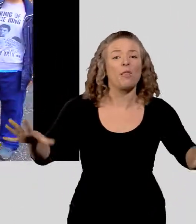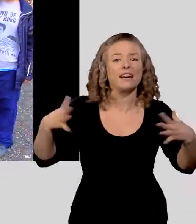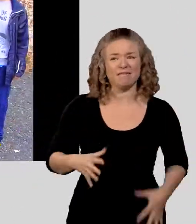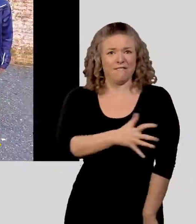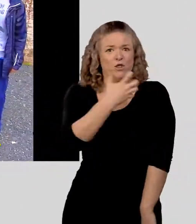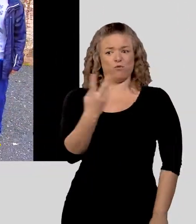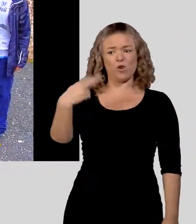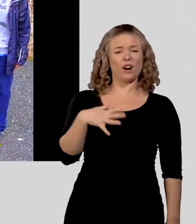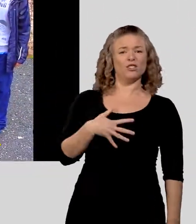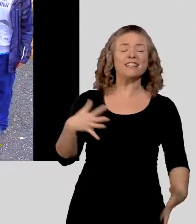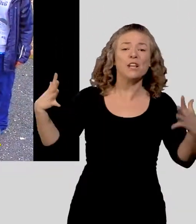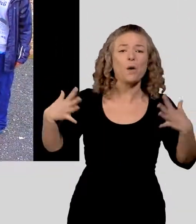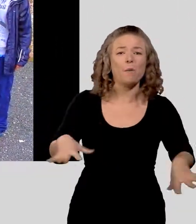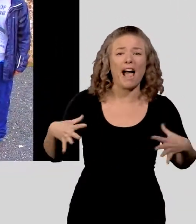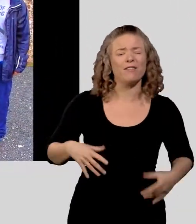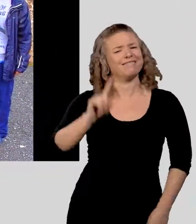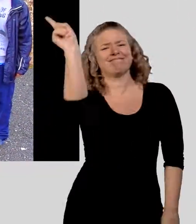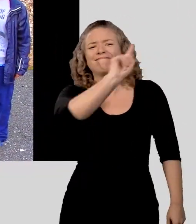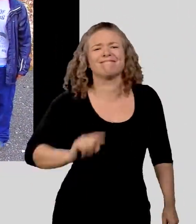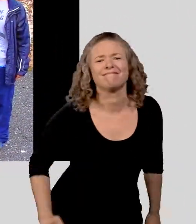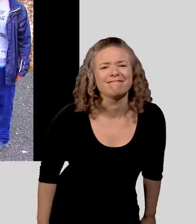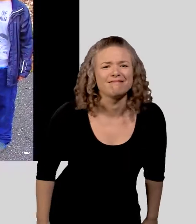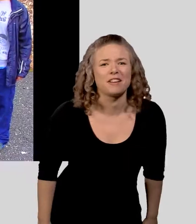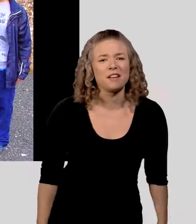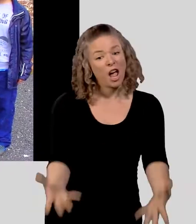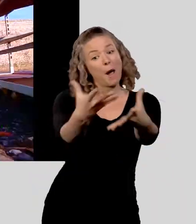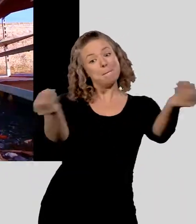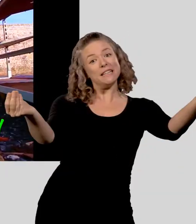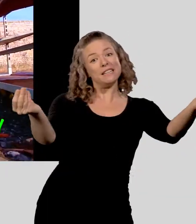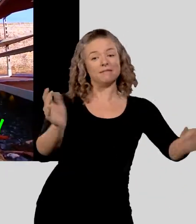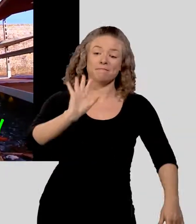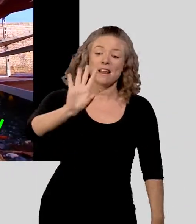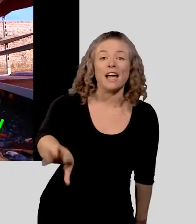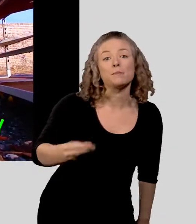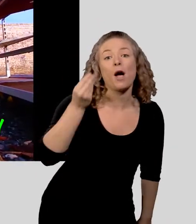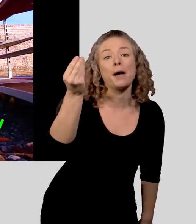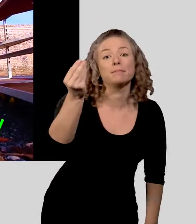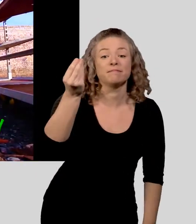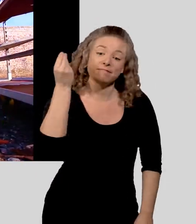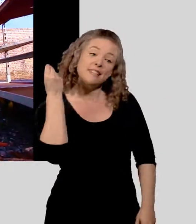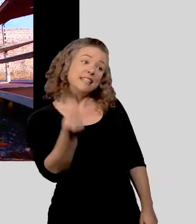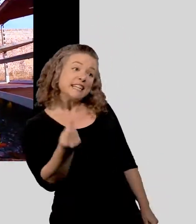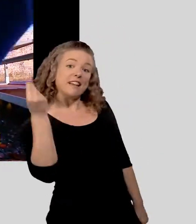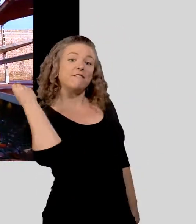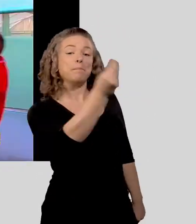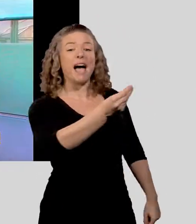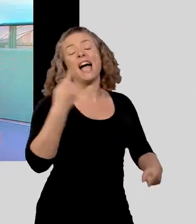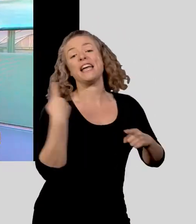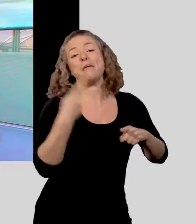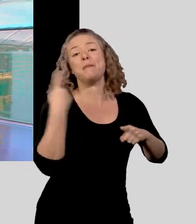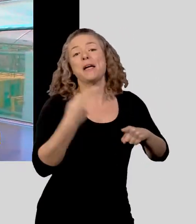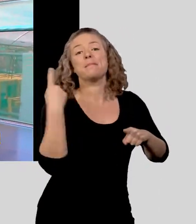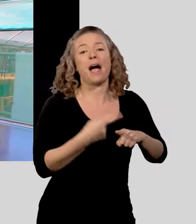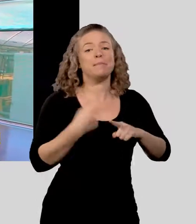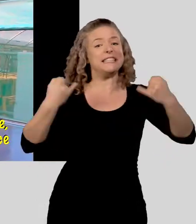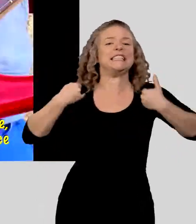Clothing, if it's rude or distressing, don't come wearing it, no messing Messing, if you find lost property, hand that item